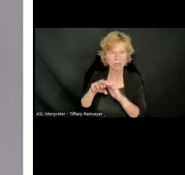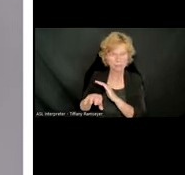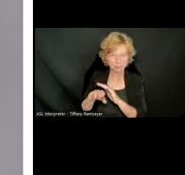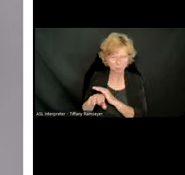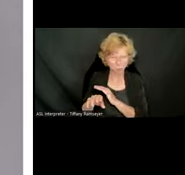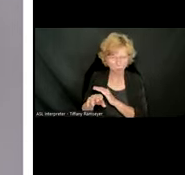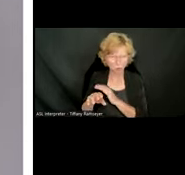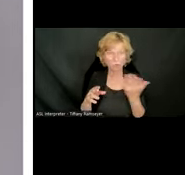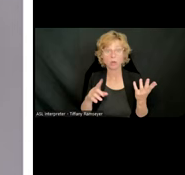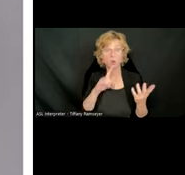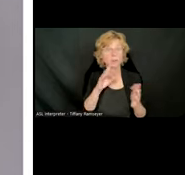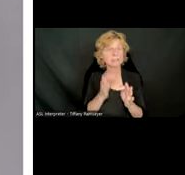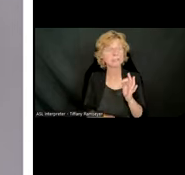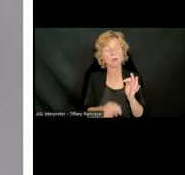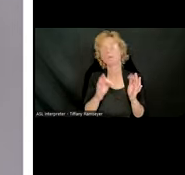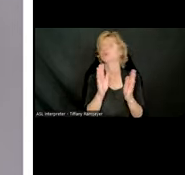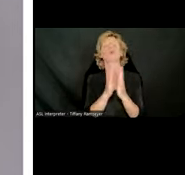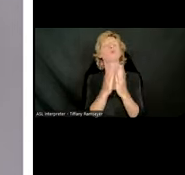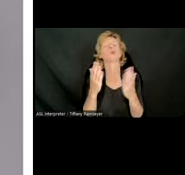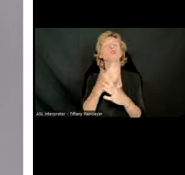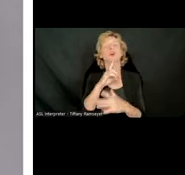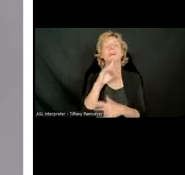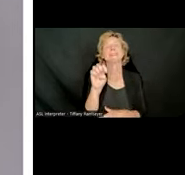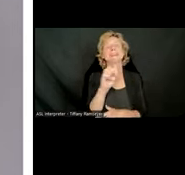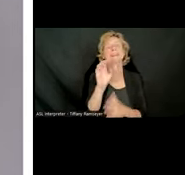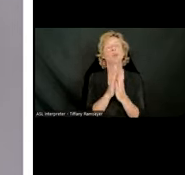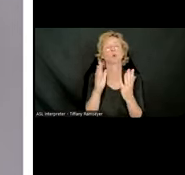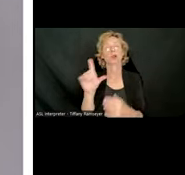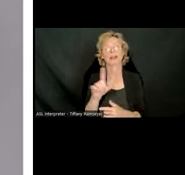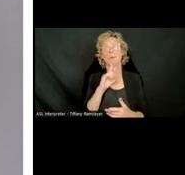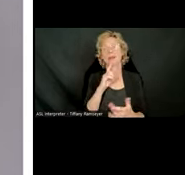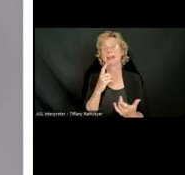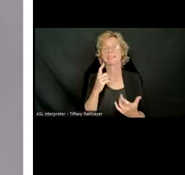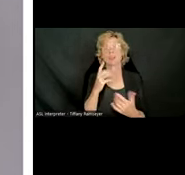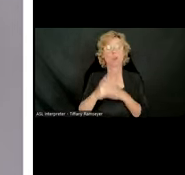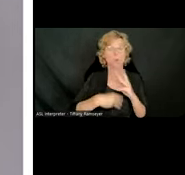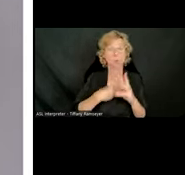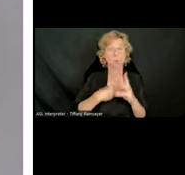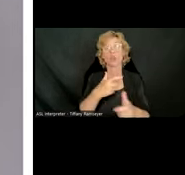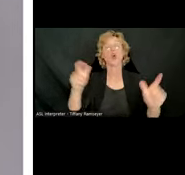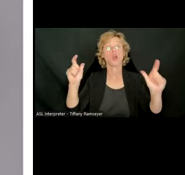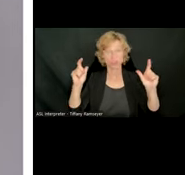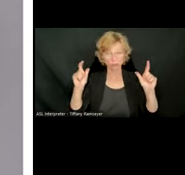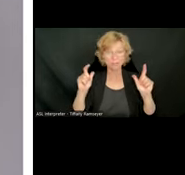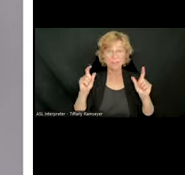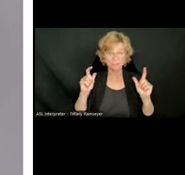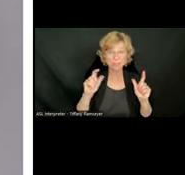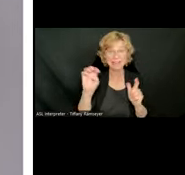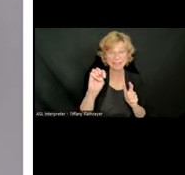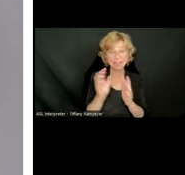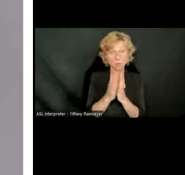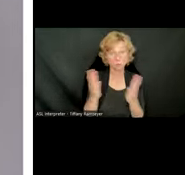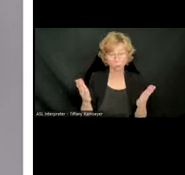put, Bookshare is an e-book library. The world's largest accessible e-book library, as a matter of fact, and Bookshare makes reading